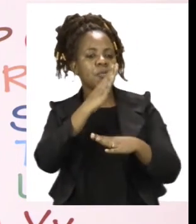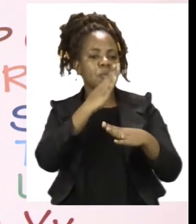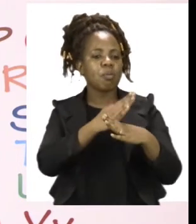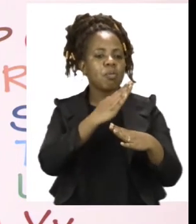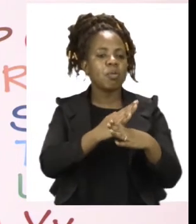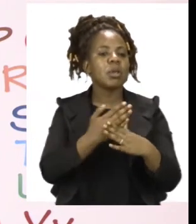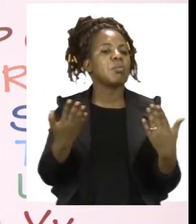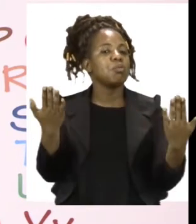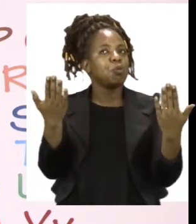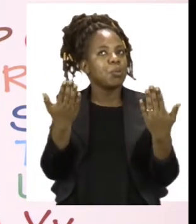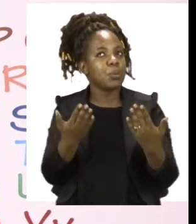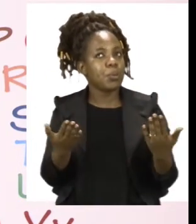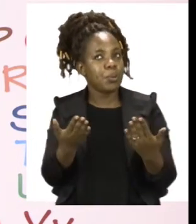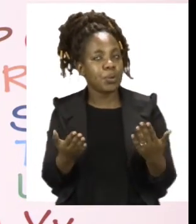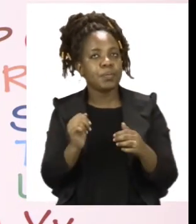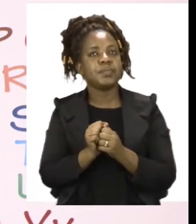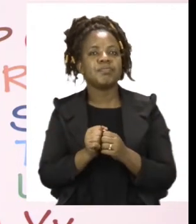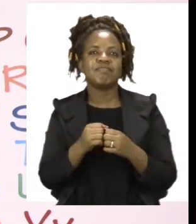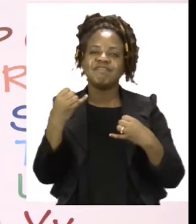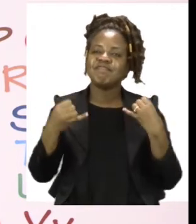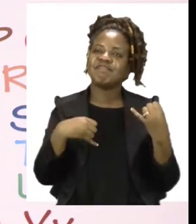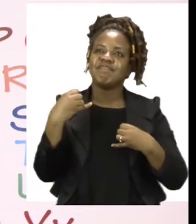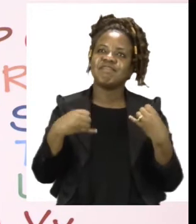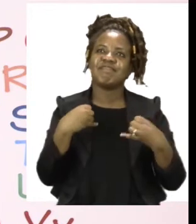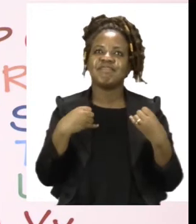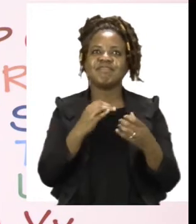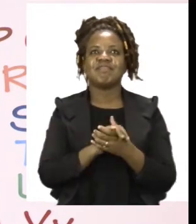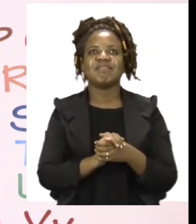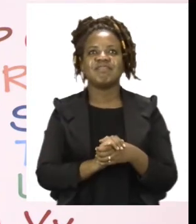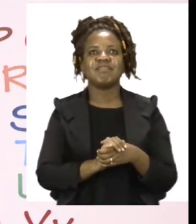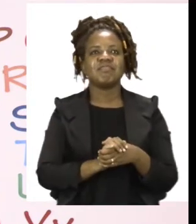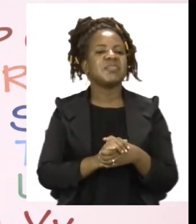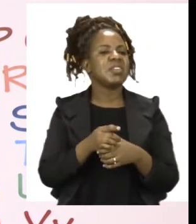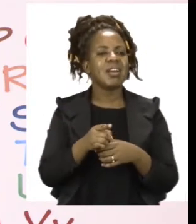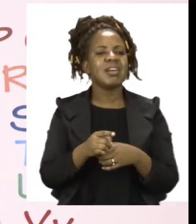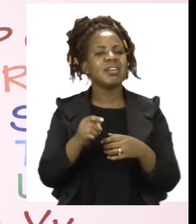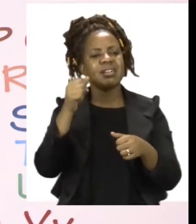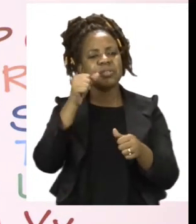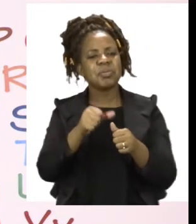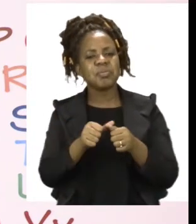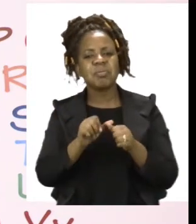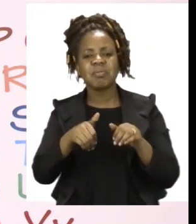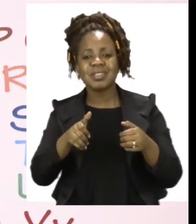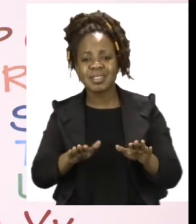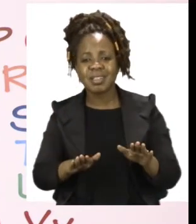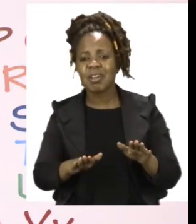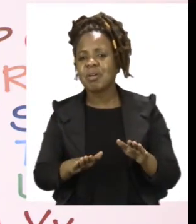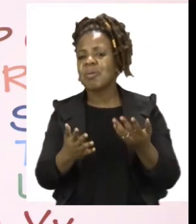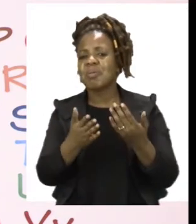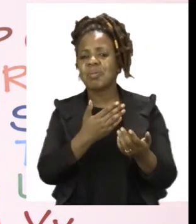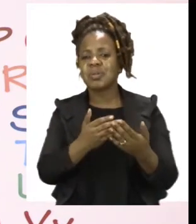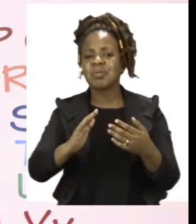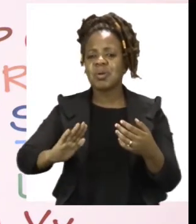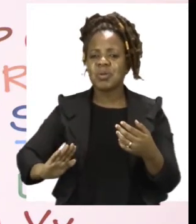Take your time, have fun, and remember boys and girls, you can be anything you want to be. Don't let